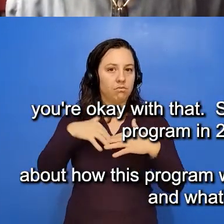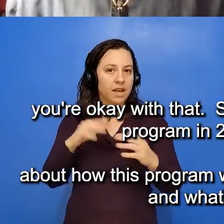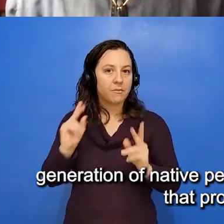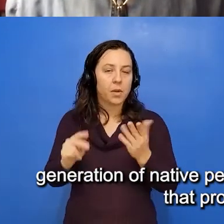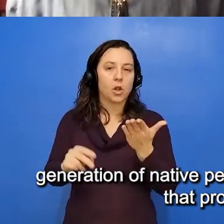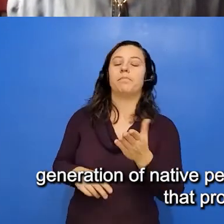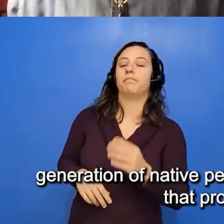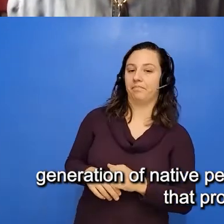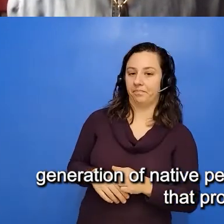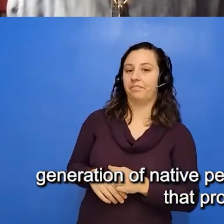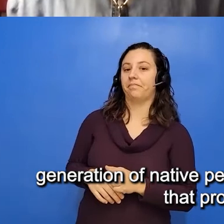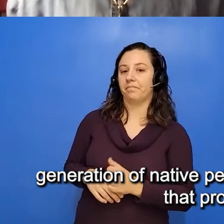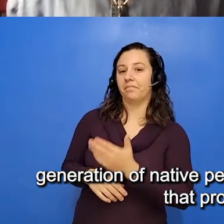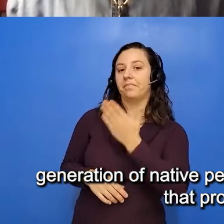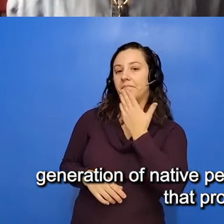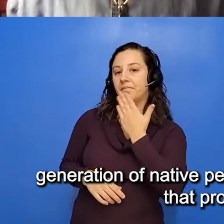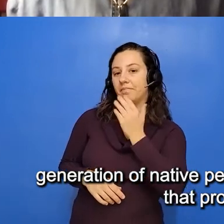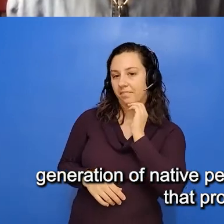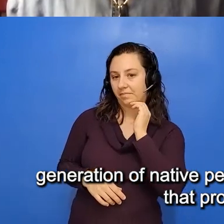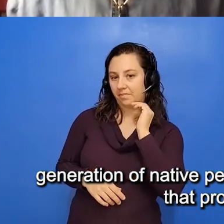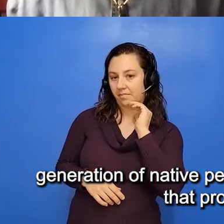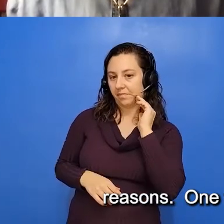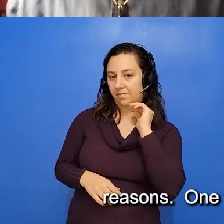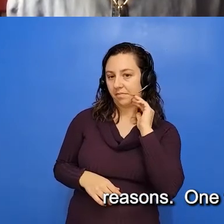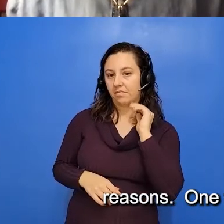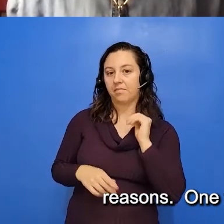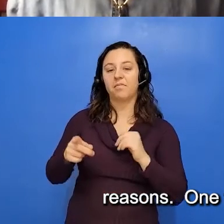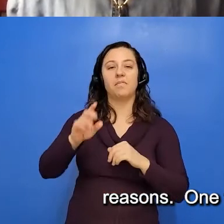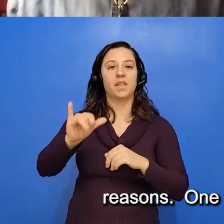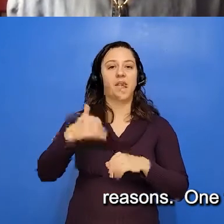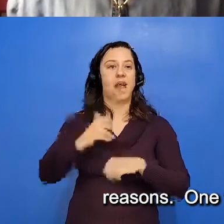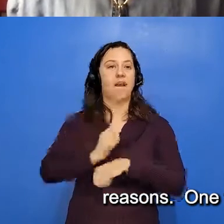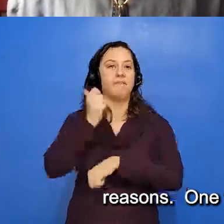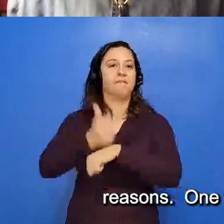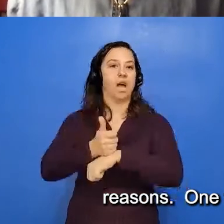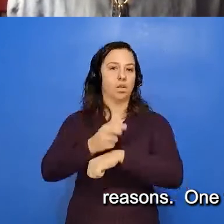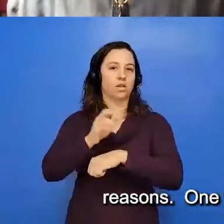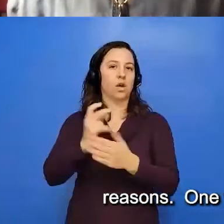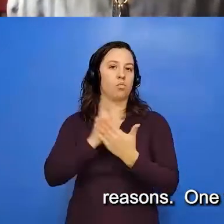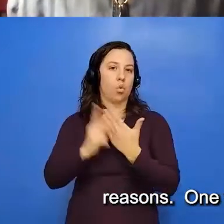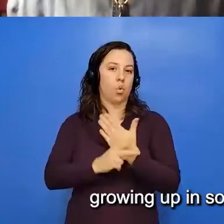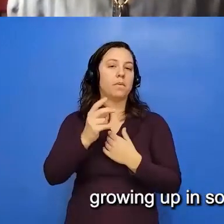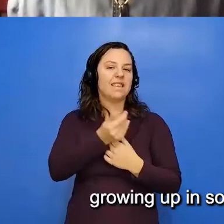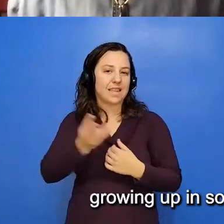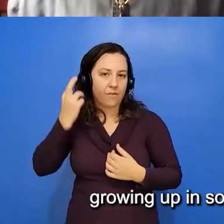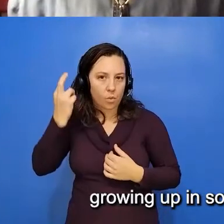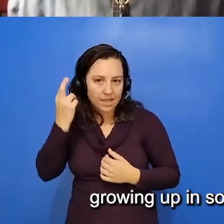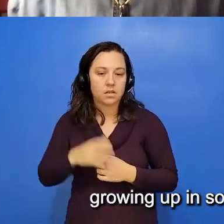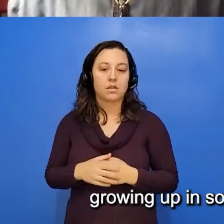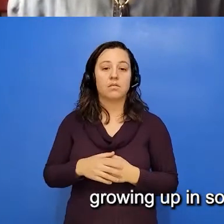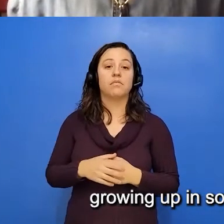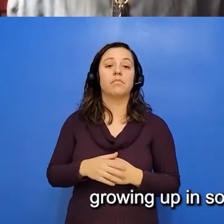Thank you. Yeah, I founded that program for several reasons. One was my own